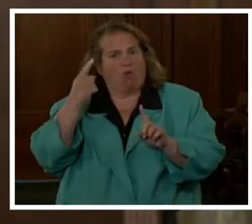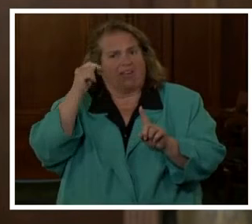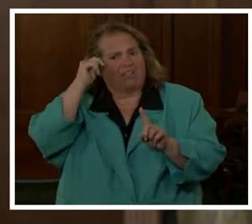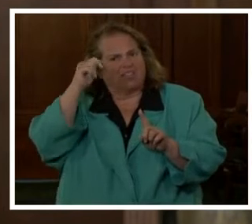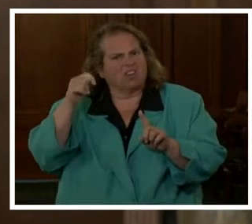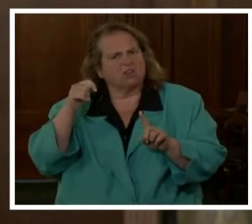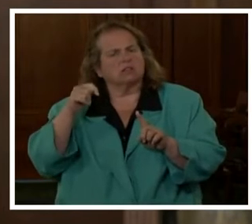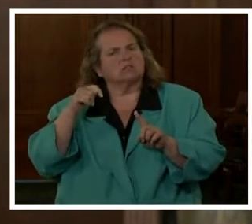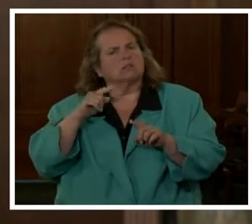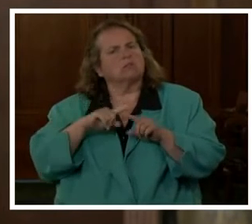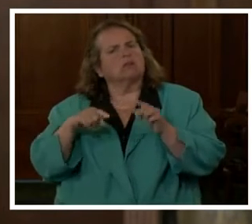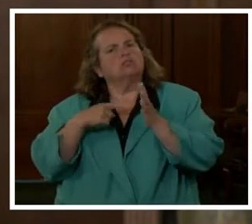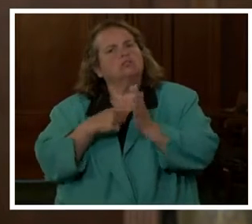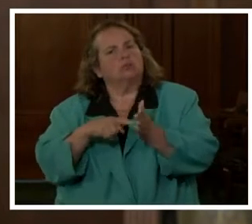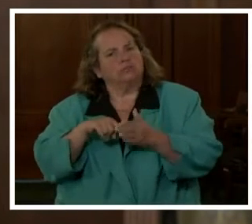death.